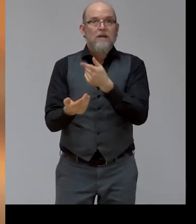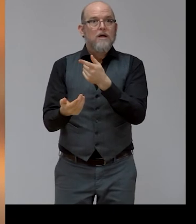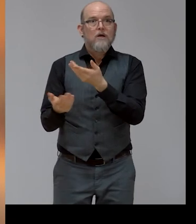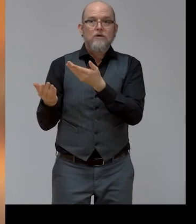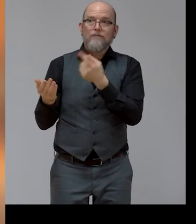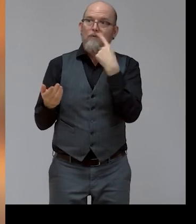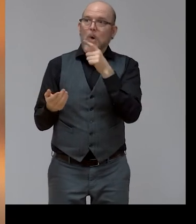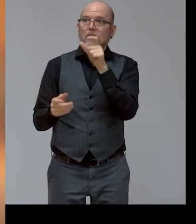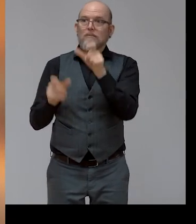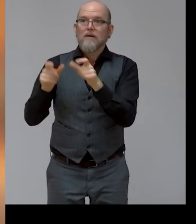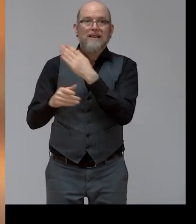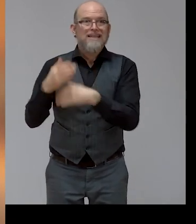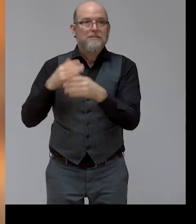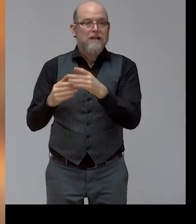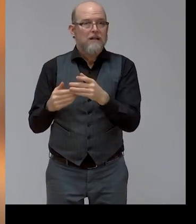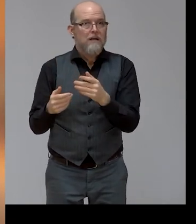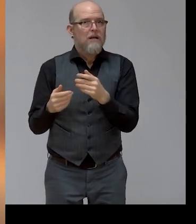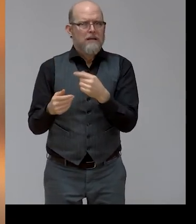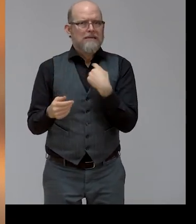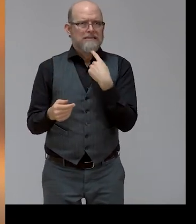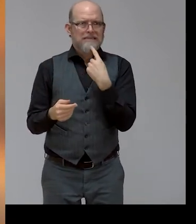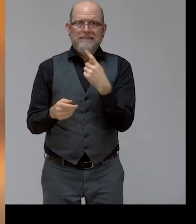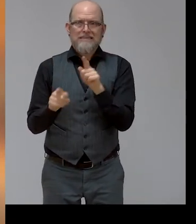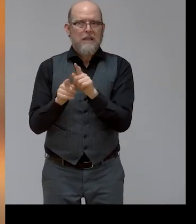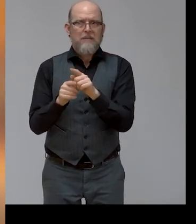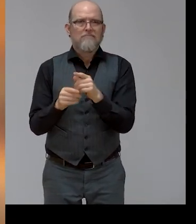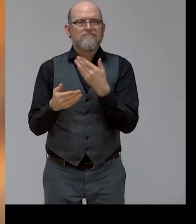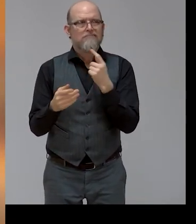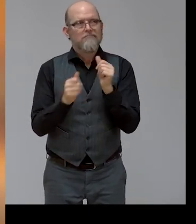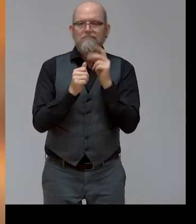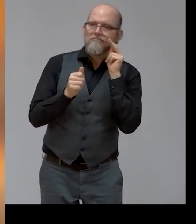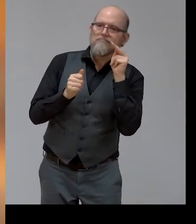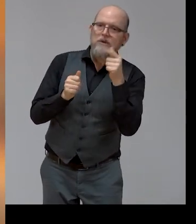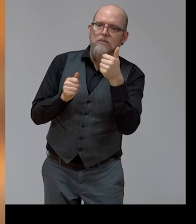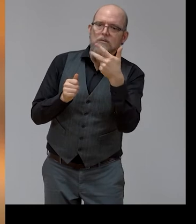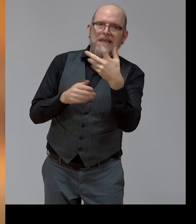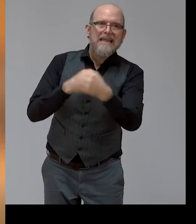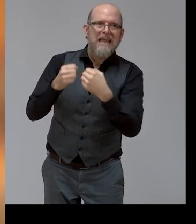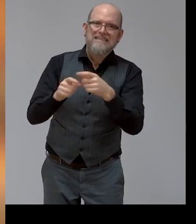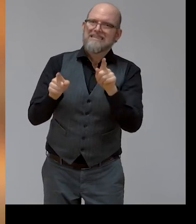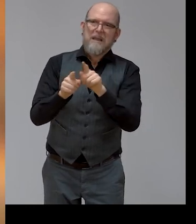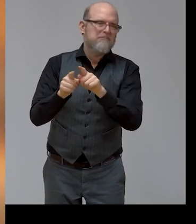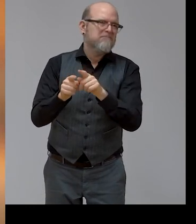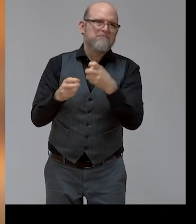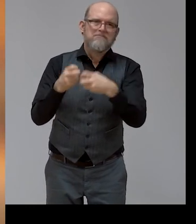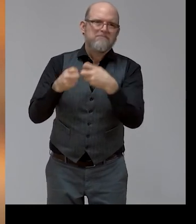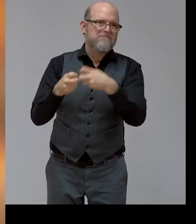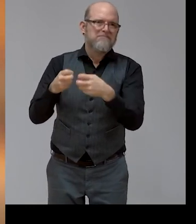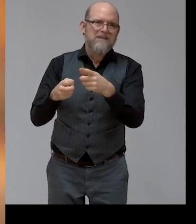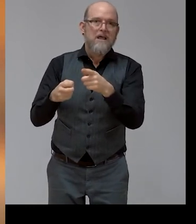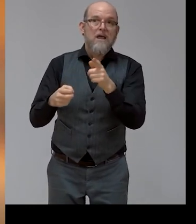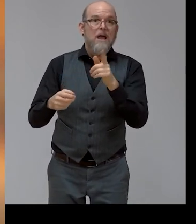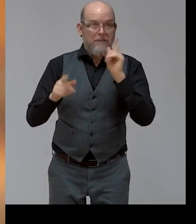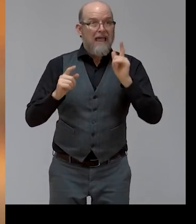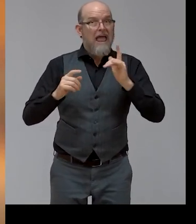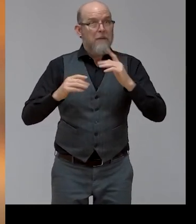that for the coming two, three years. So on the one hand, a very ambitious recovery plan. And on the other